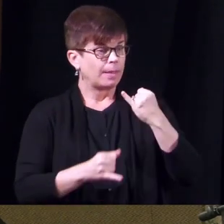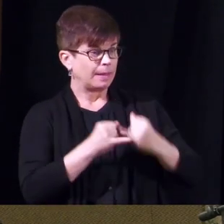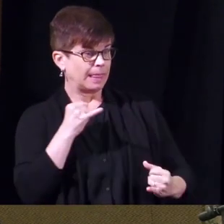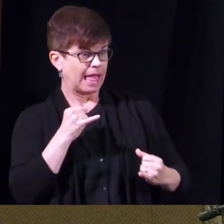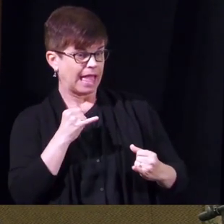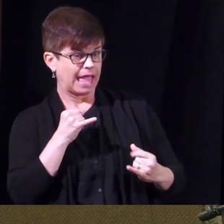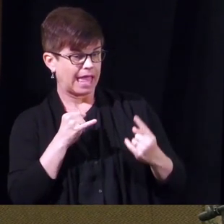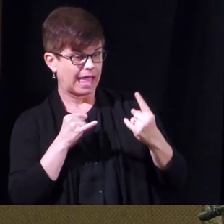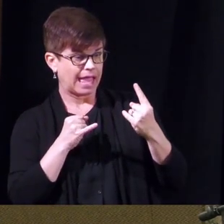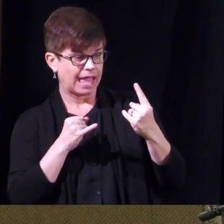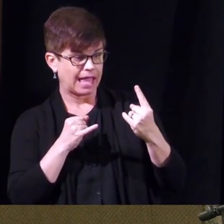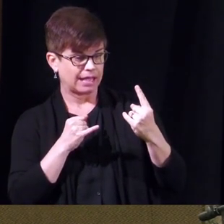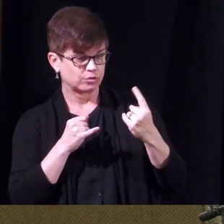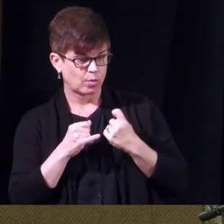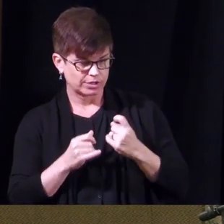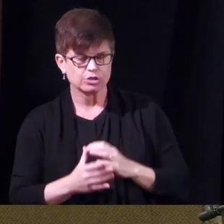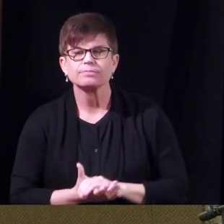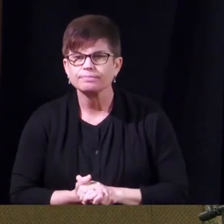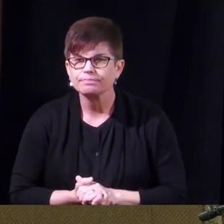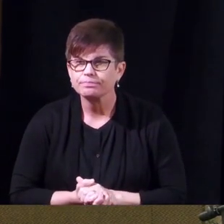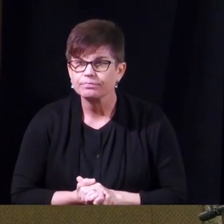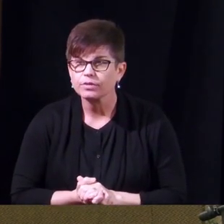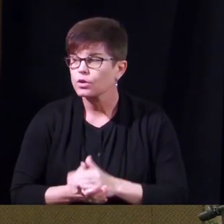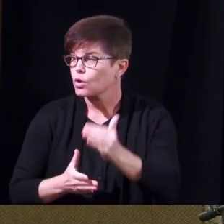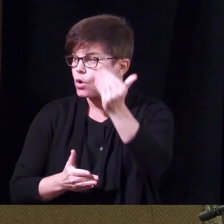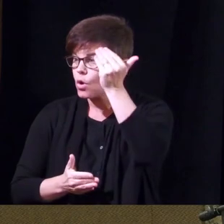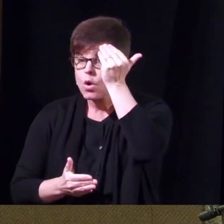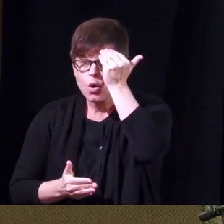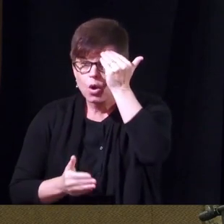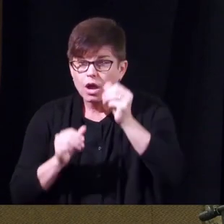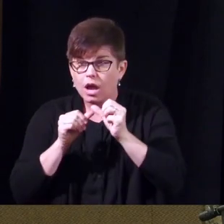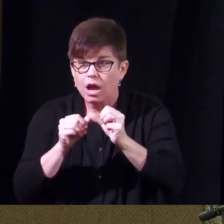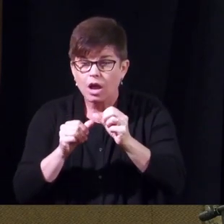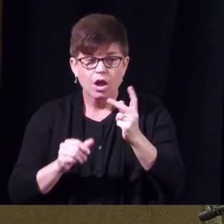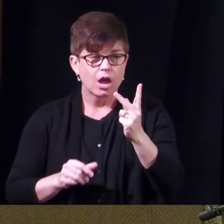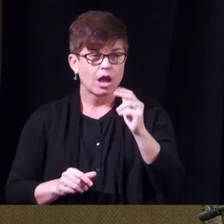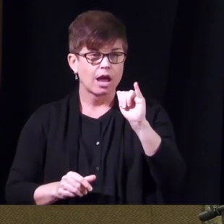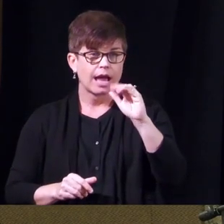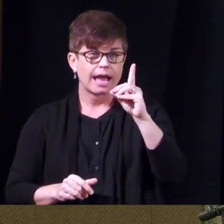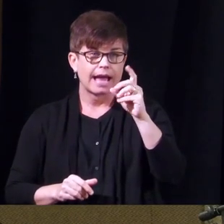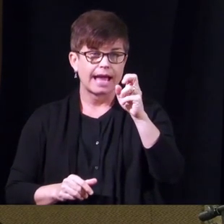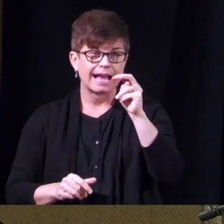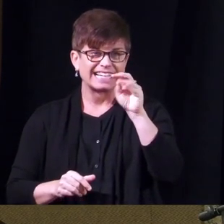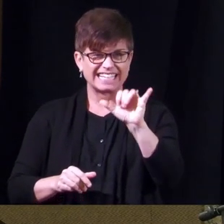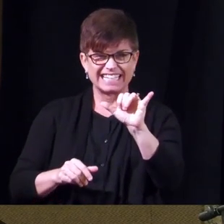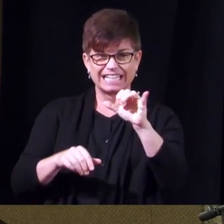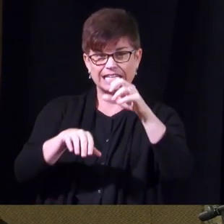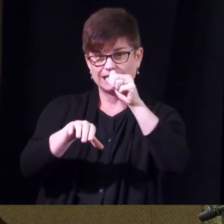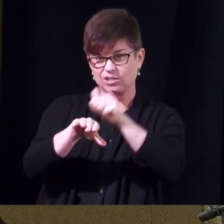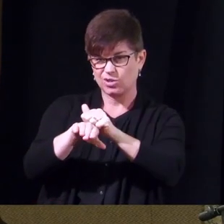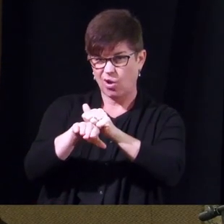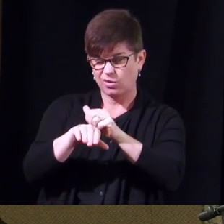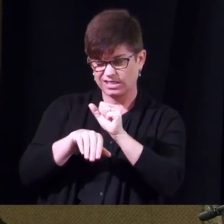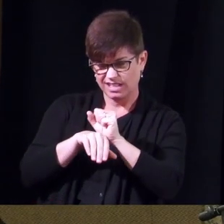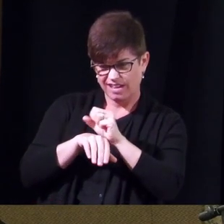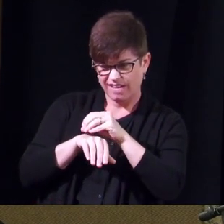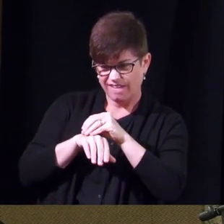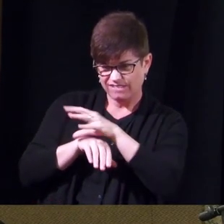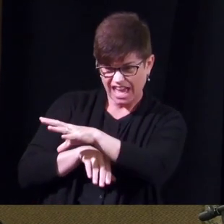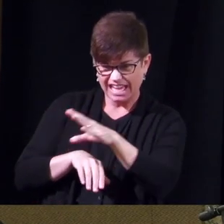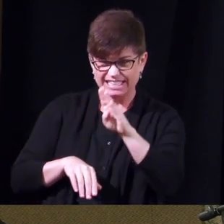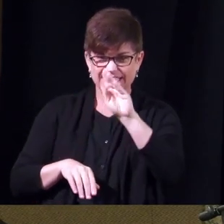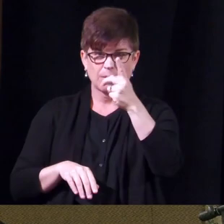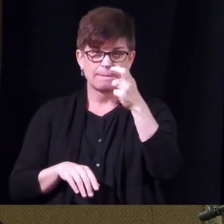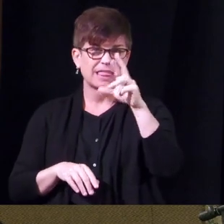is do you know if ongoing kidney stones somehow affect bladder symptoms in ms